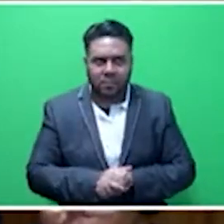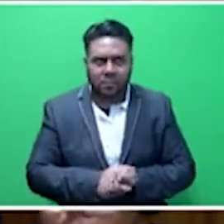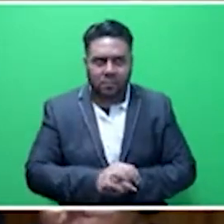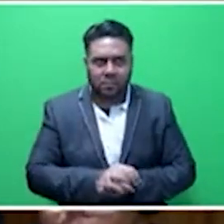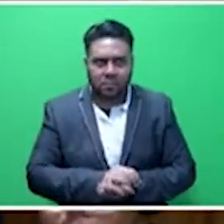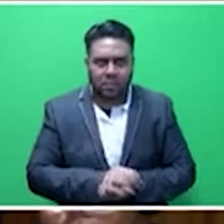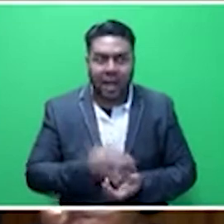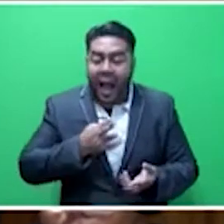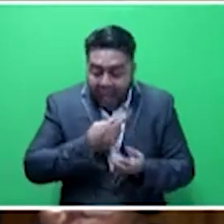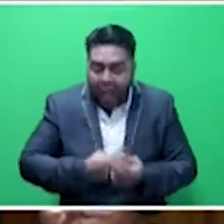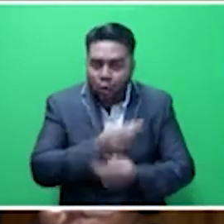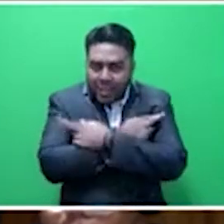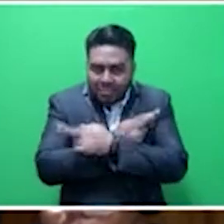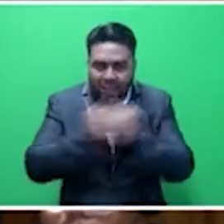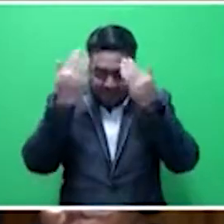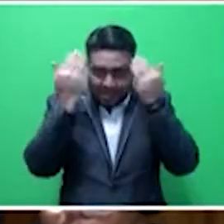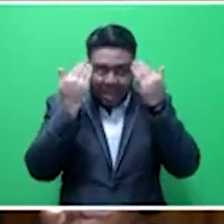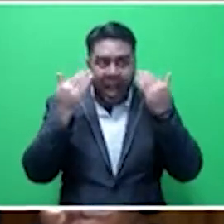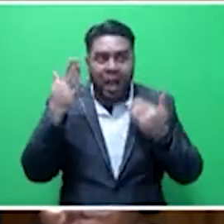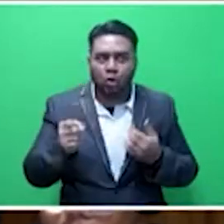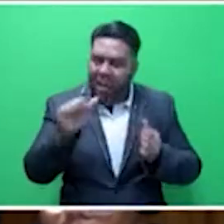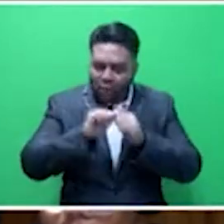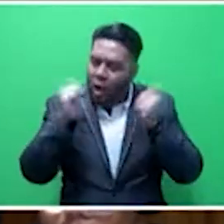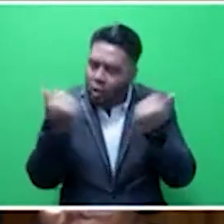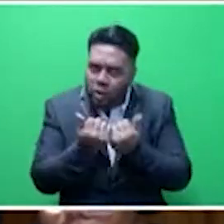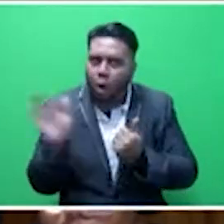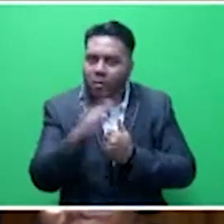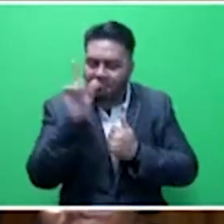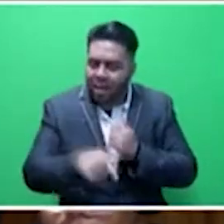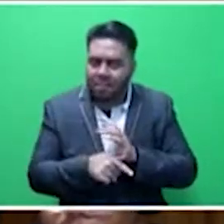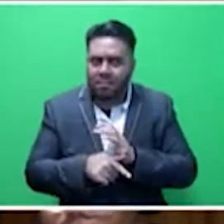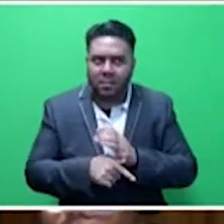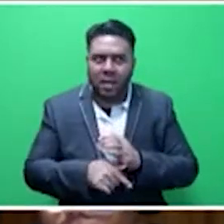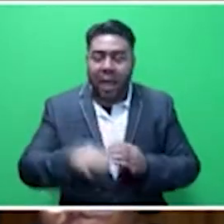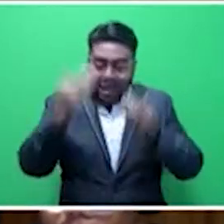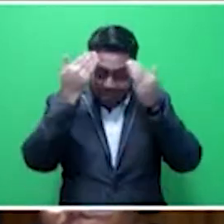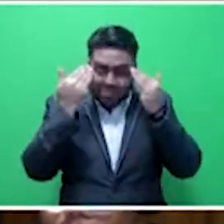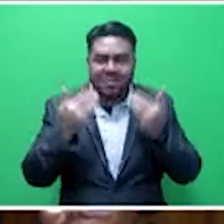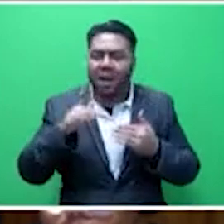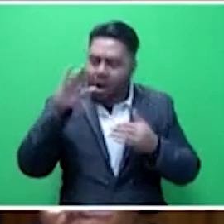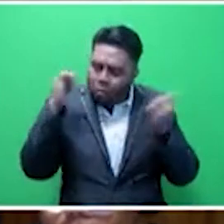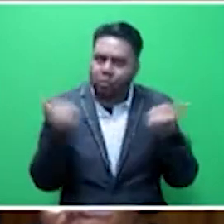I respect the Honourable Speaker. I do not have to agree all the time. And the Honourable Speaker agrees.